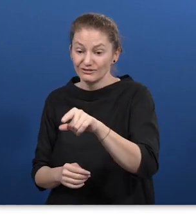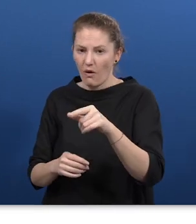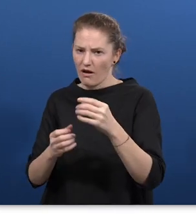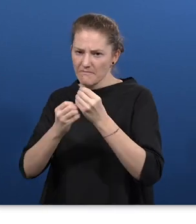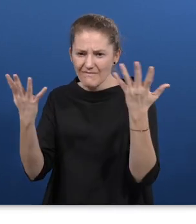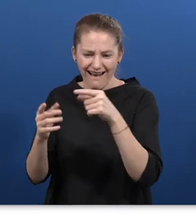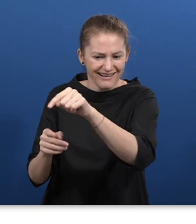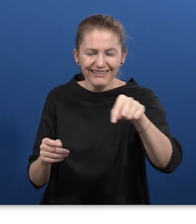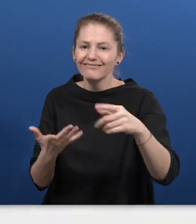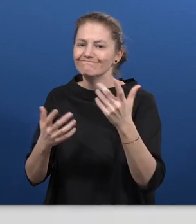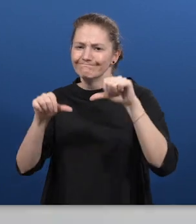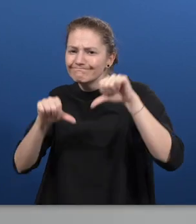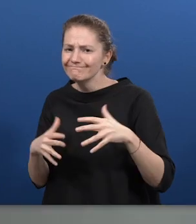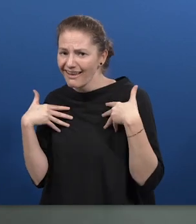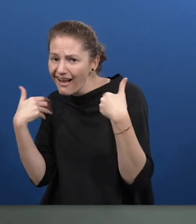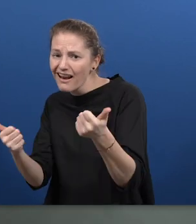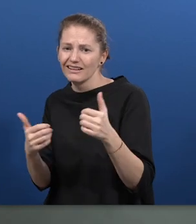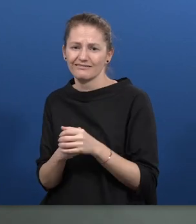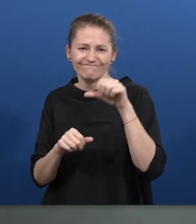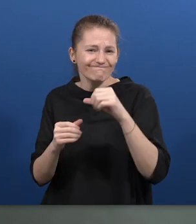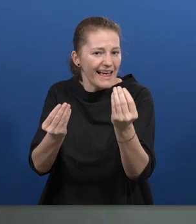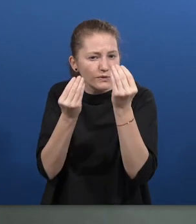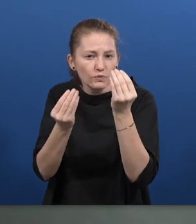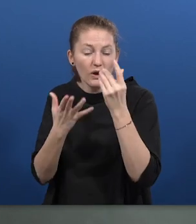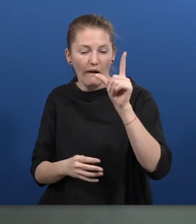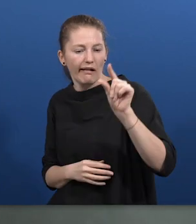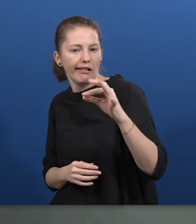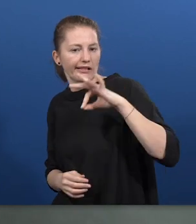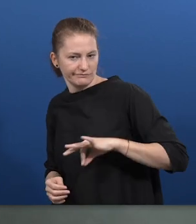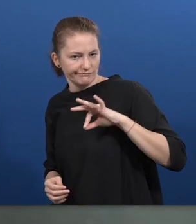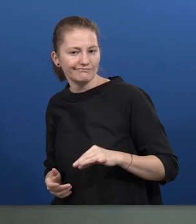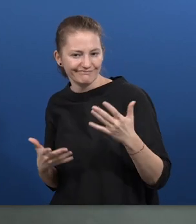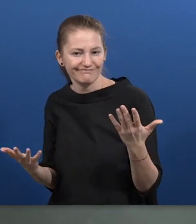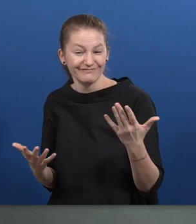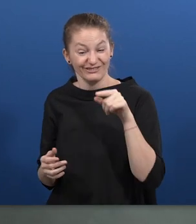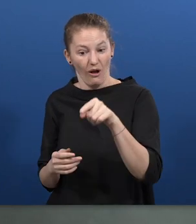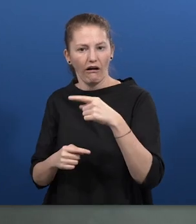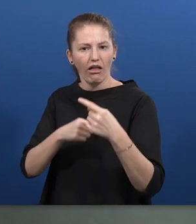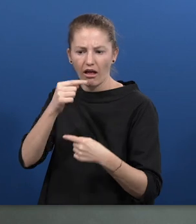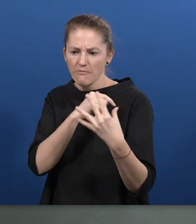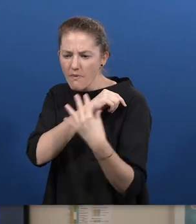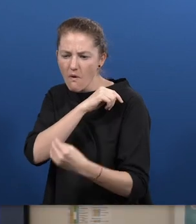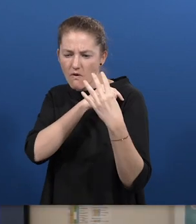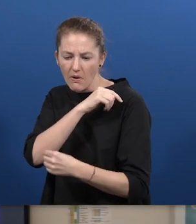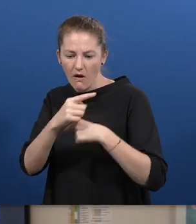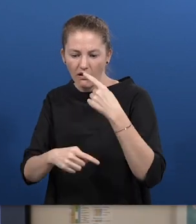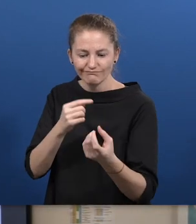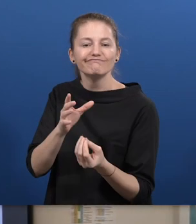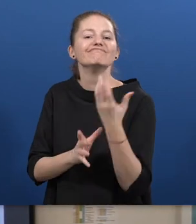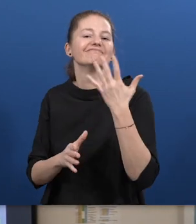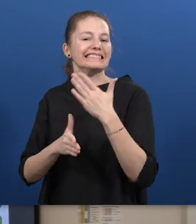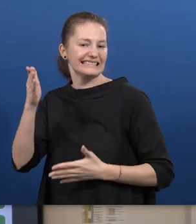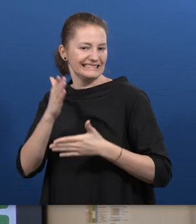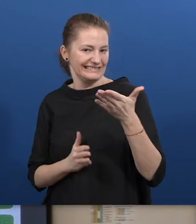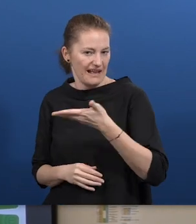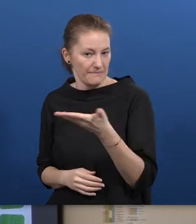education and lower income. Often, a disability is a cause and at the same time a consequence of poverty. A possible way